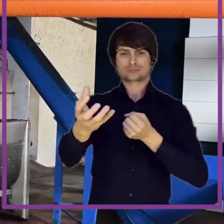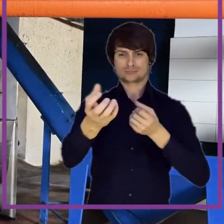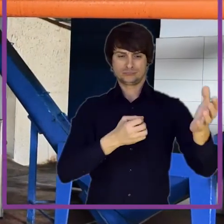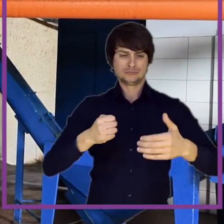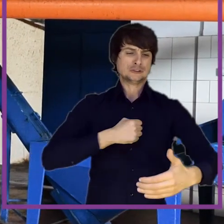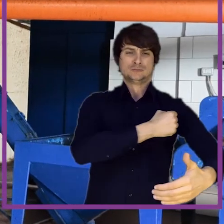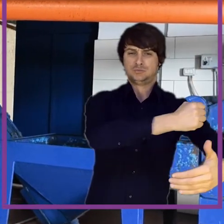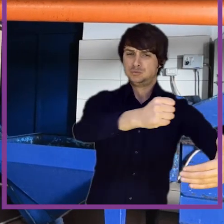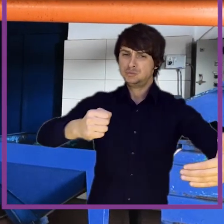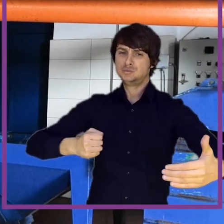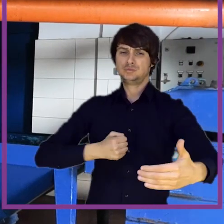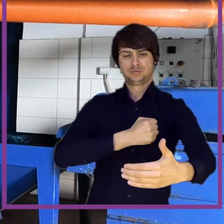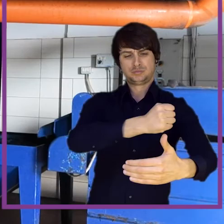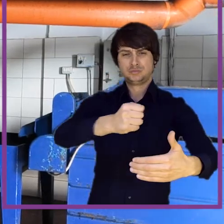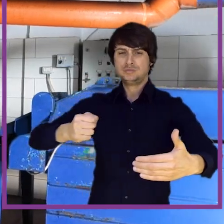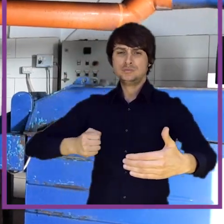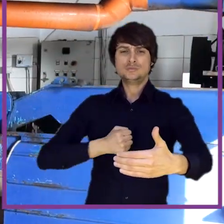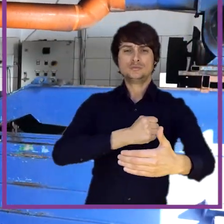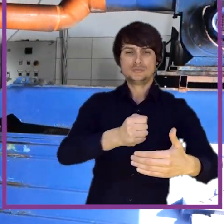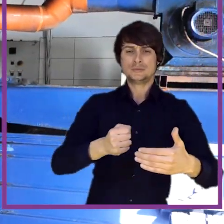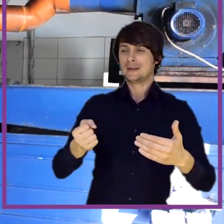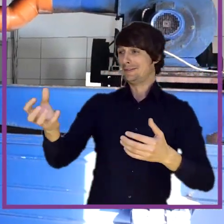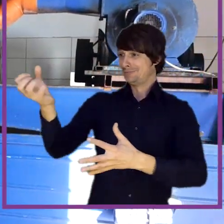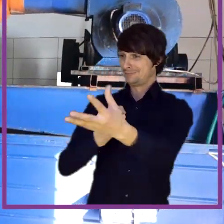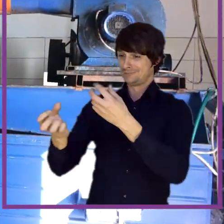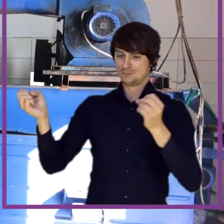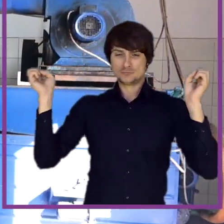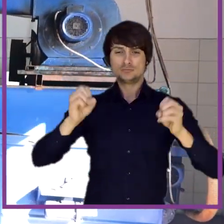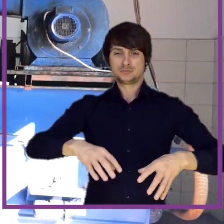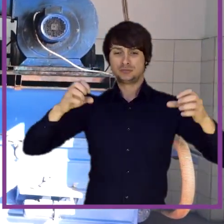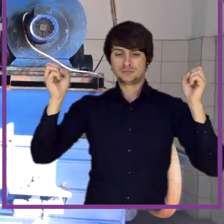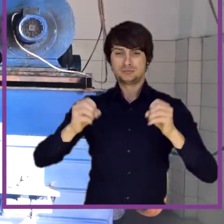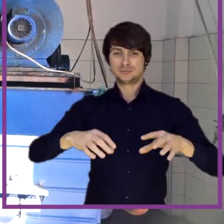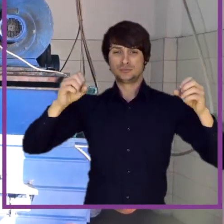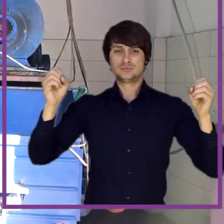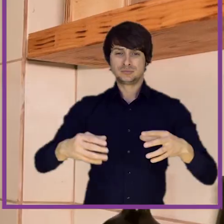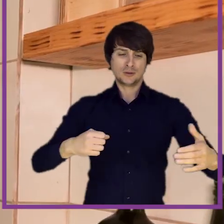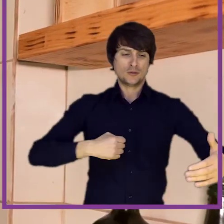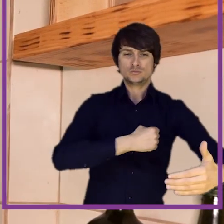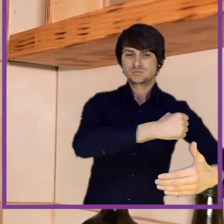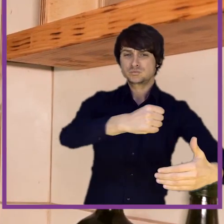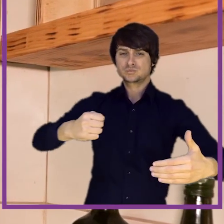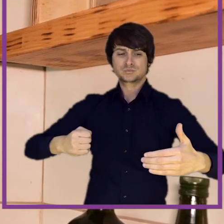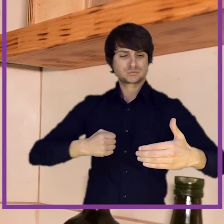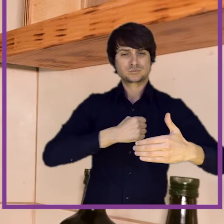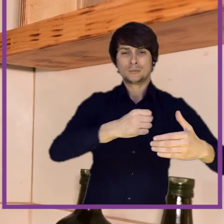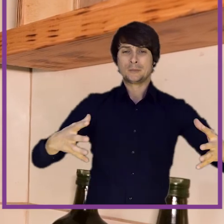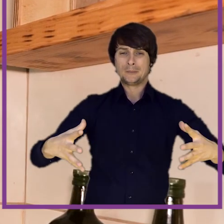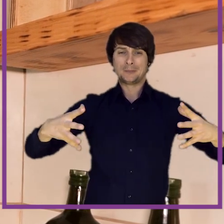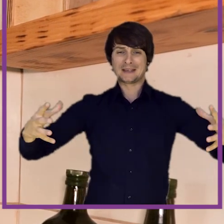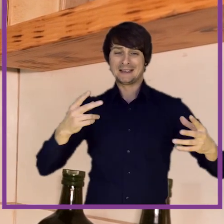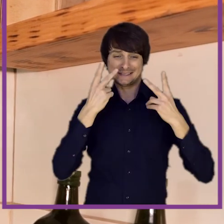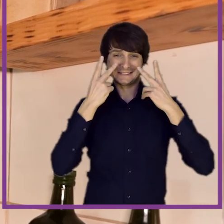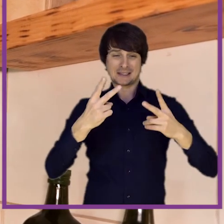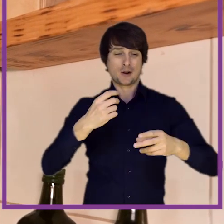oil are used for other purposes as well, such as soap and tea. The richness of the region has included the